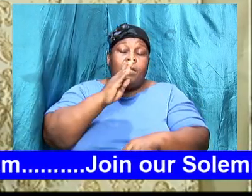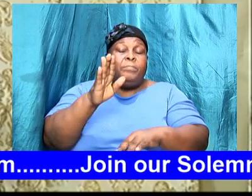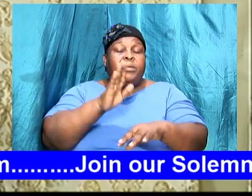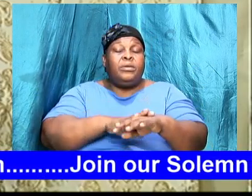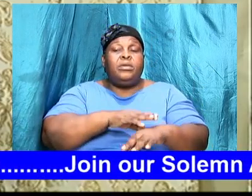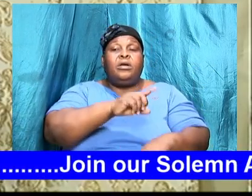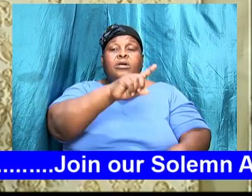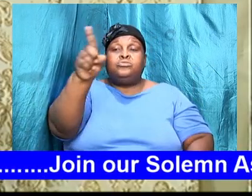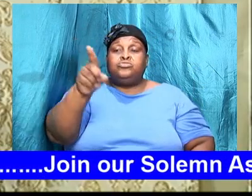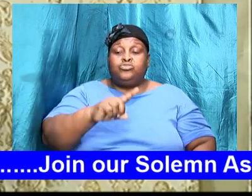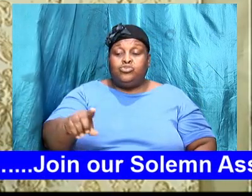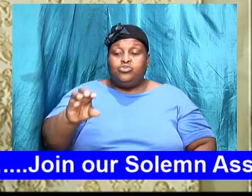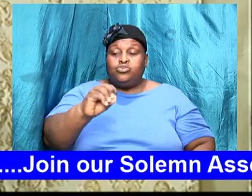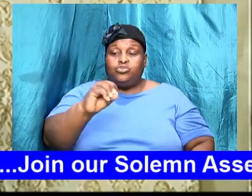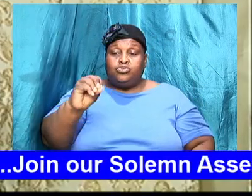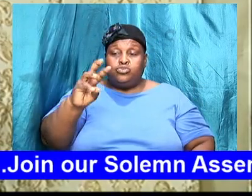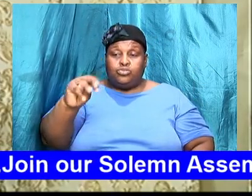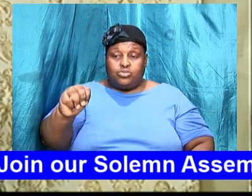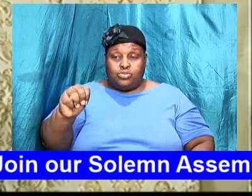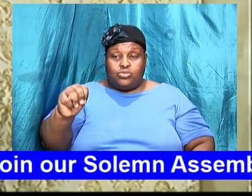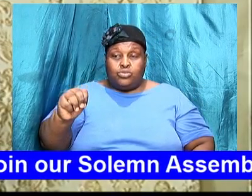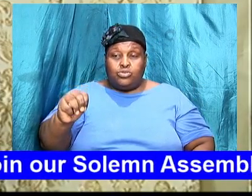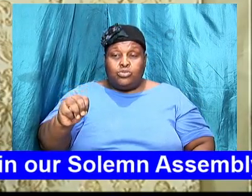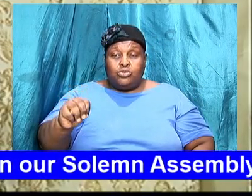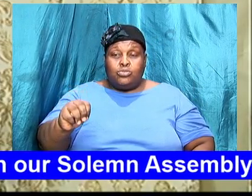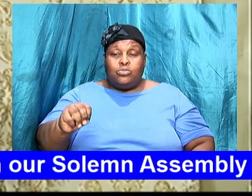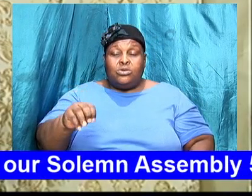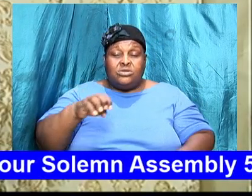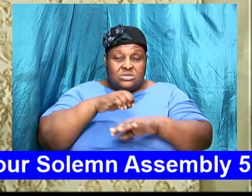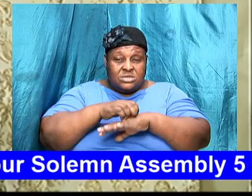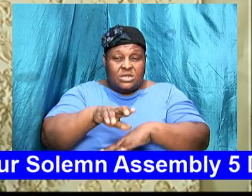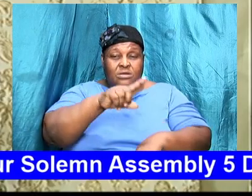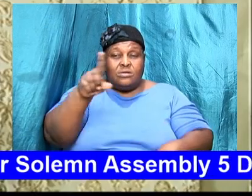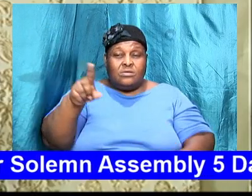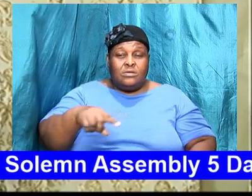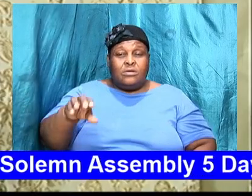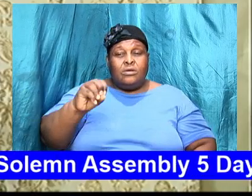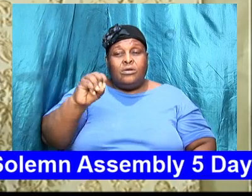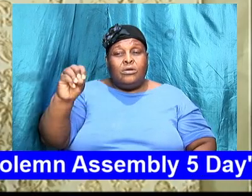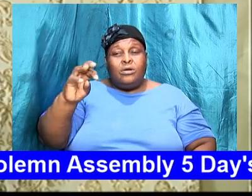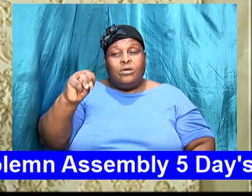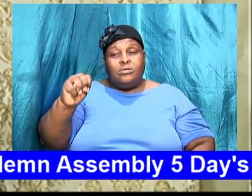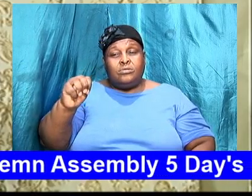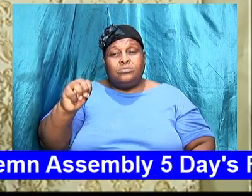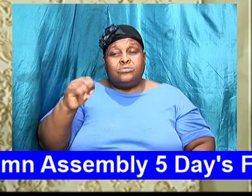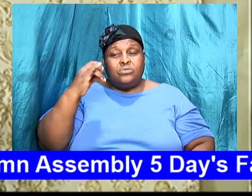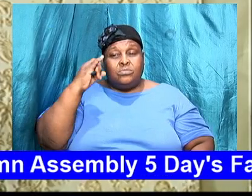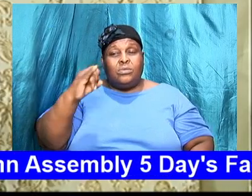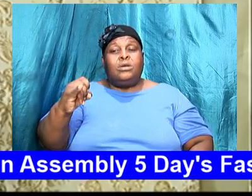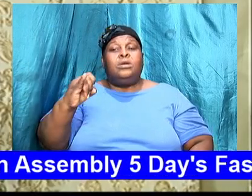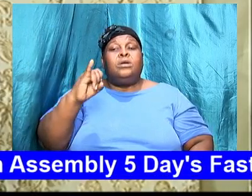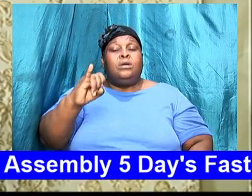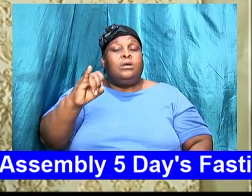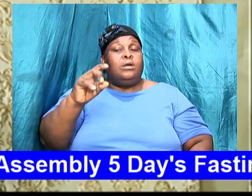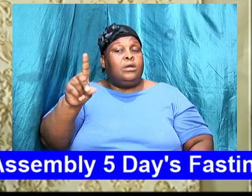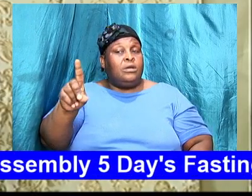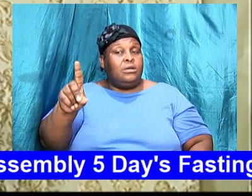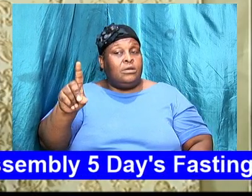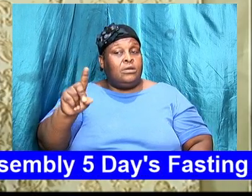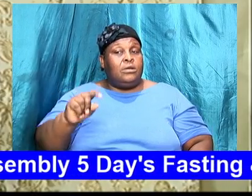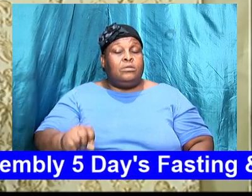in to your to the whatsapp you know we will send in the Zoom ID and password and all of that to be a part of the prior meeting